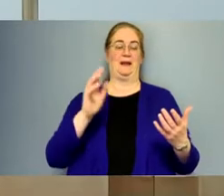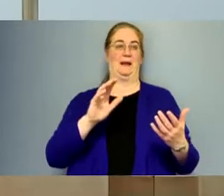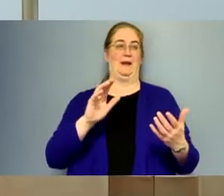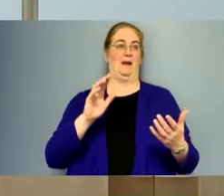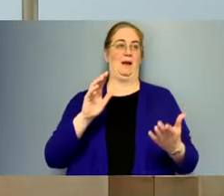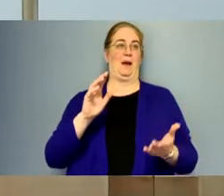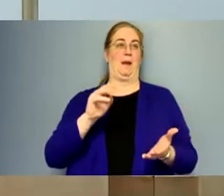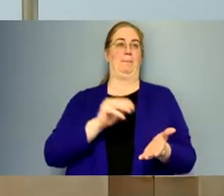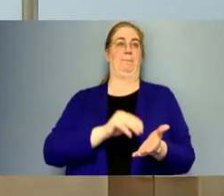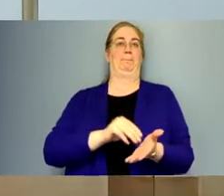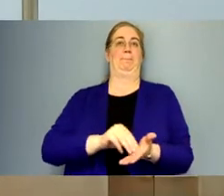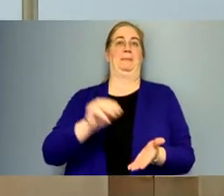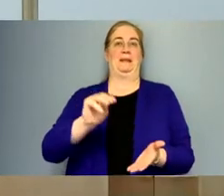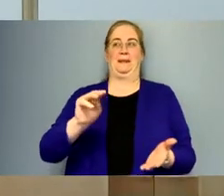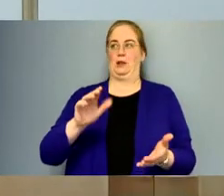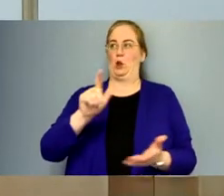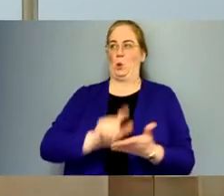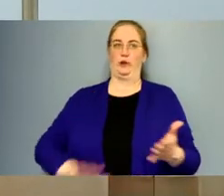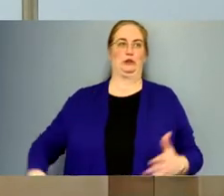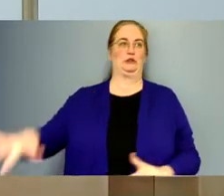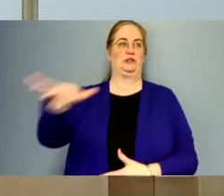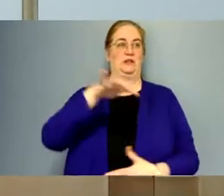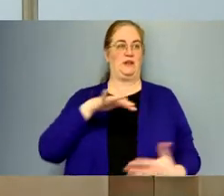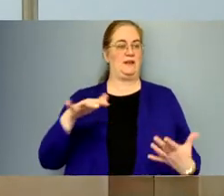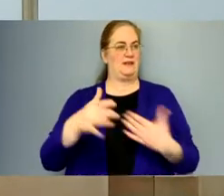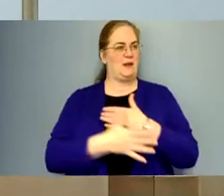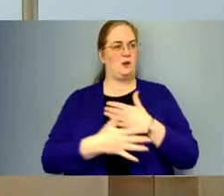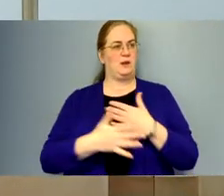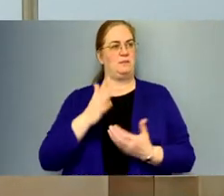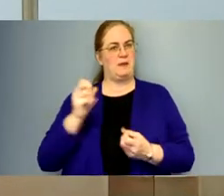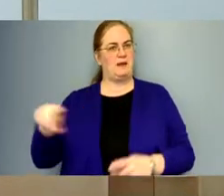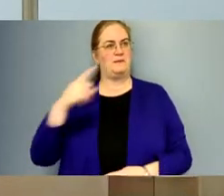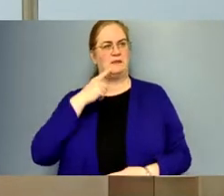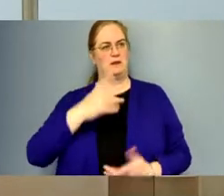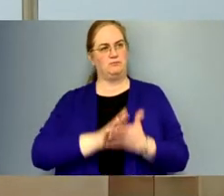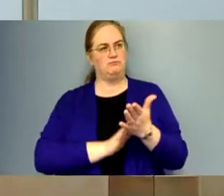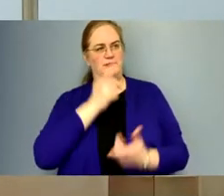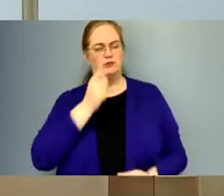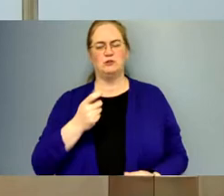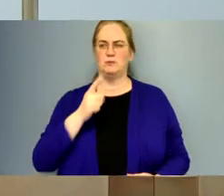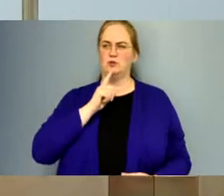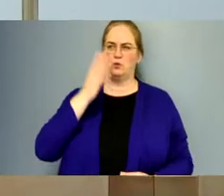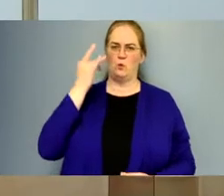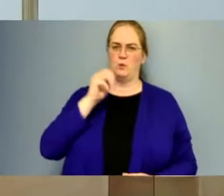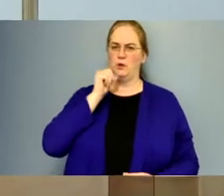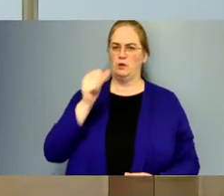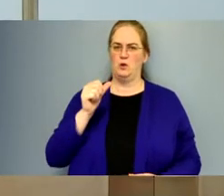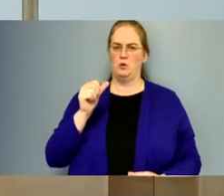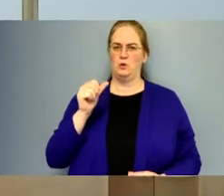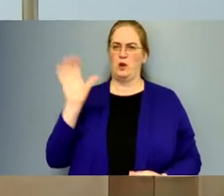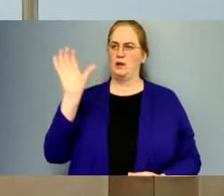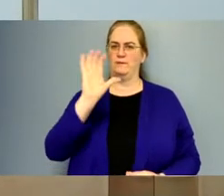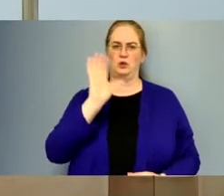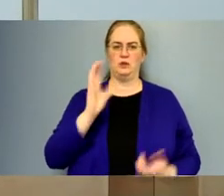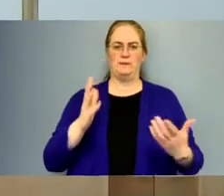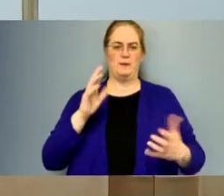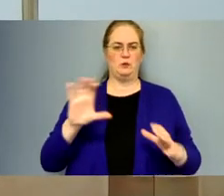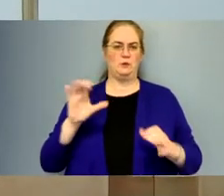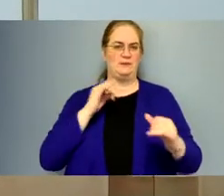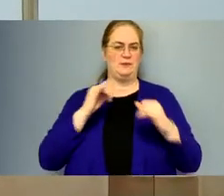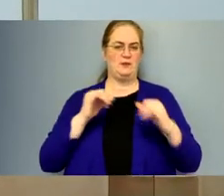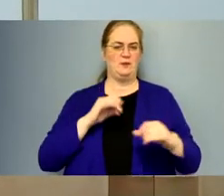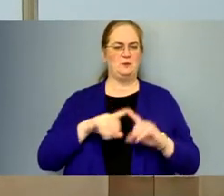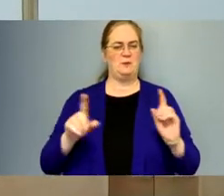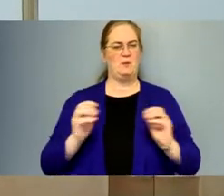county, and many have told me that they'd be very interested in this. So I'm not sure why we don't go out and kind of look and maybe do some interviews,